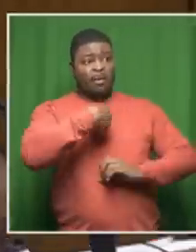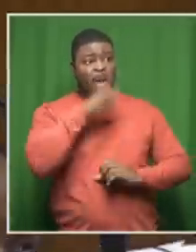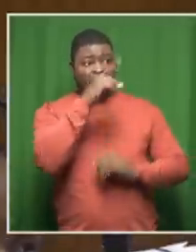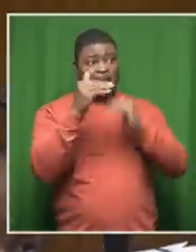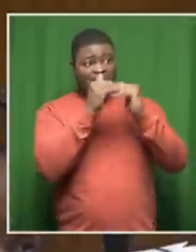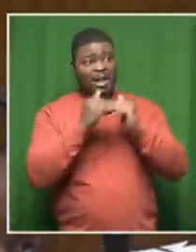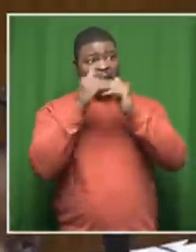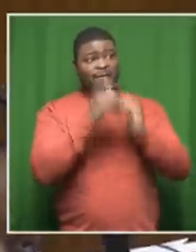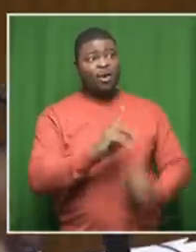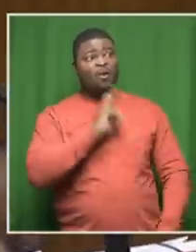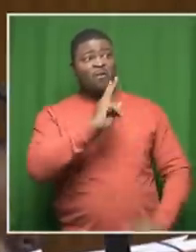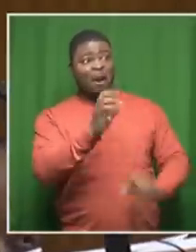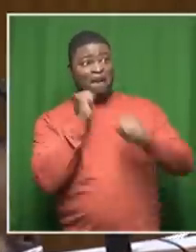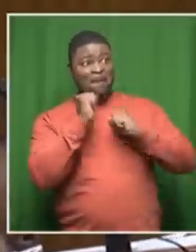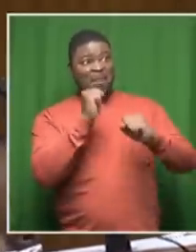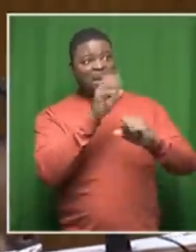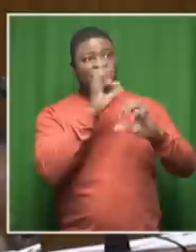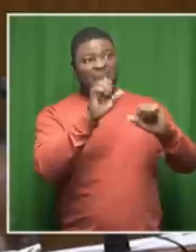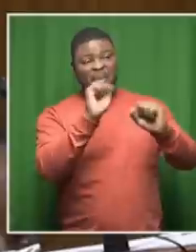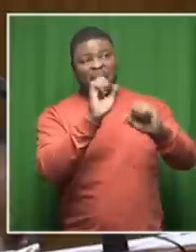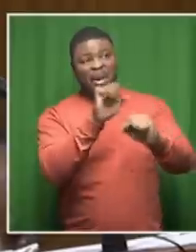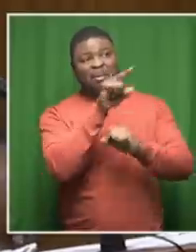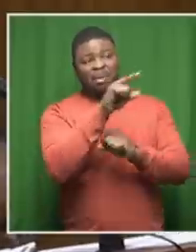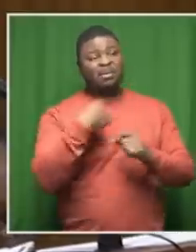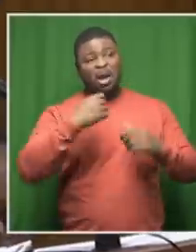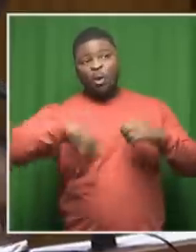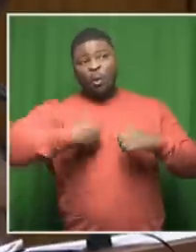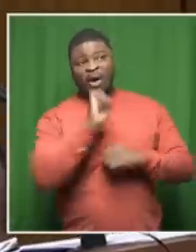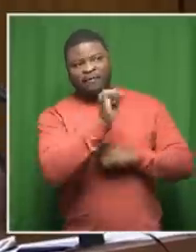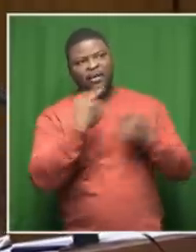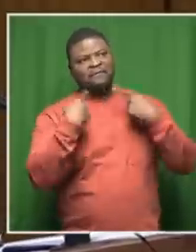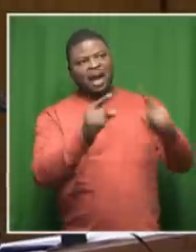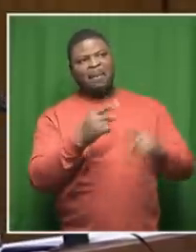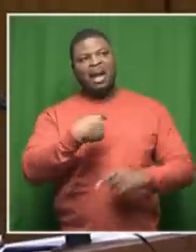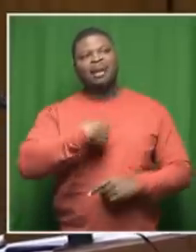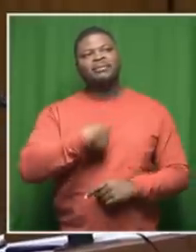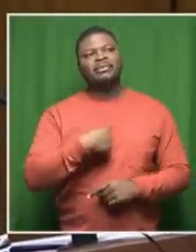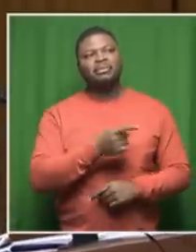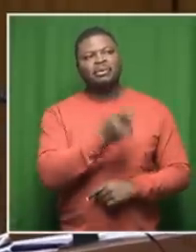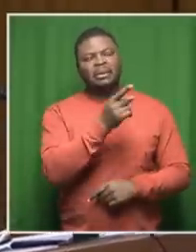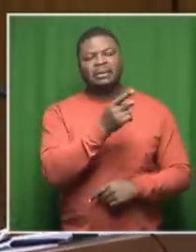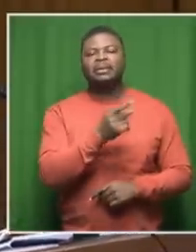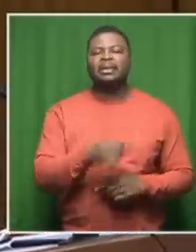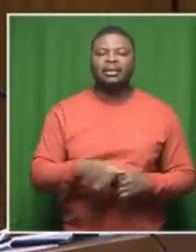is that what you told me when you speak to me i'm not aware of someone's wife